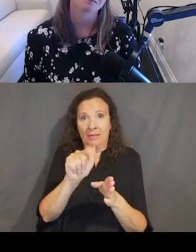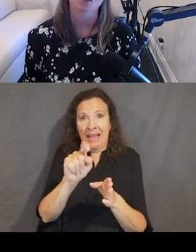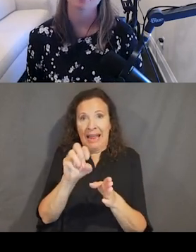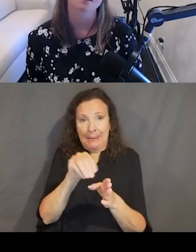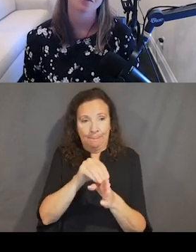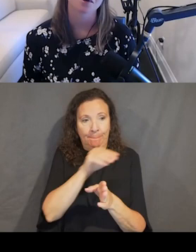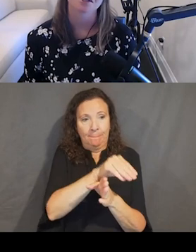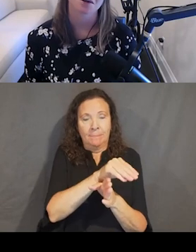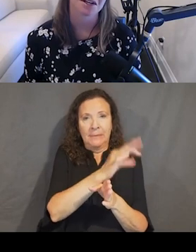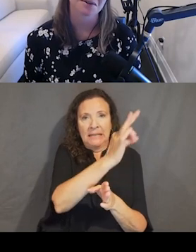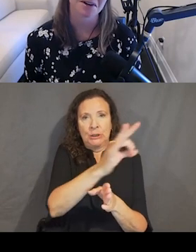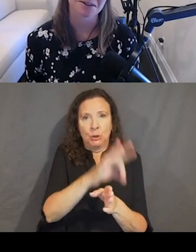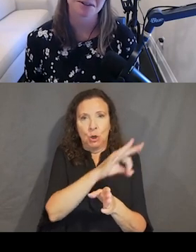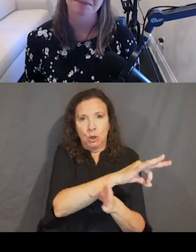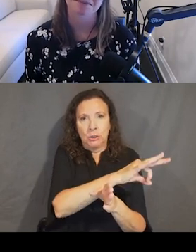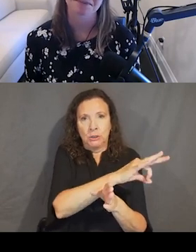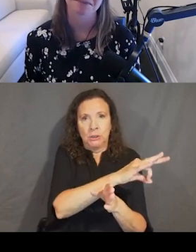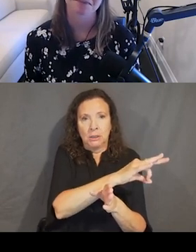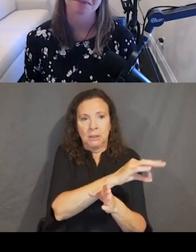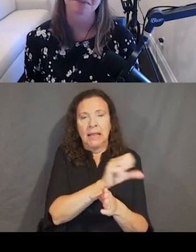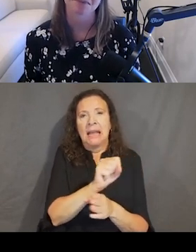circles for the subatomic particles.